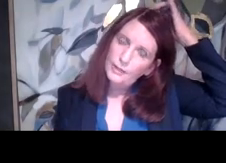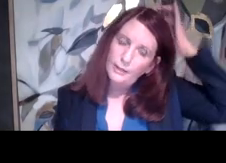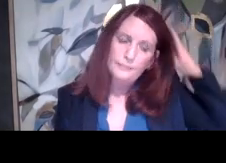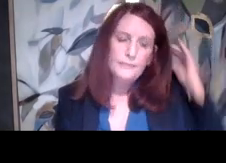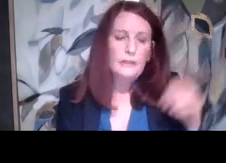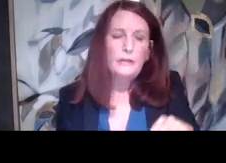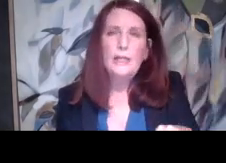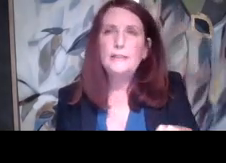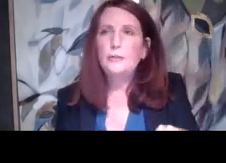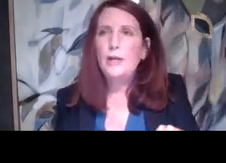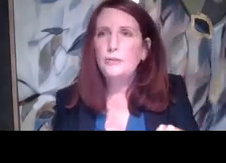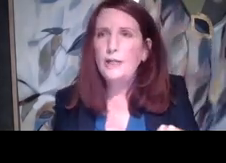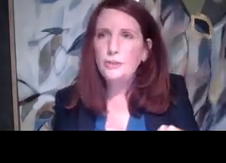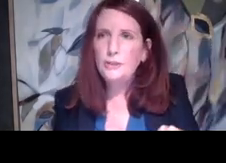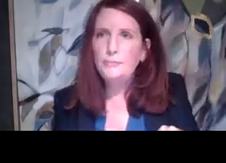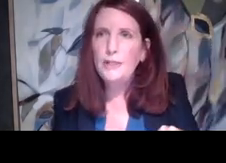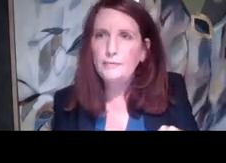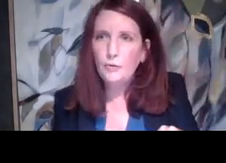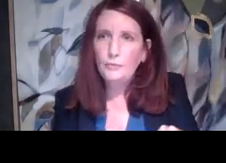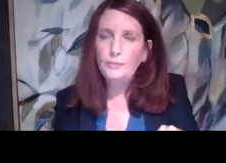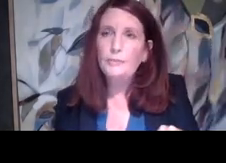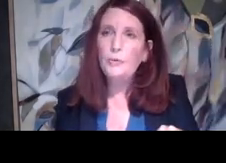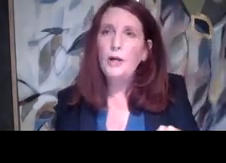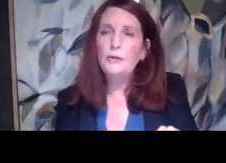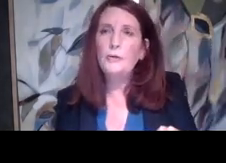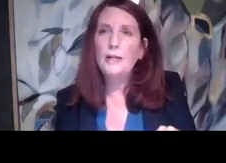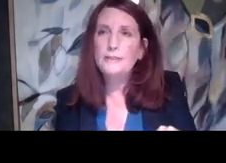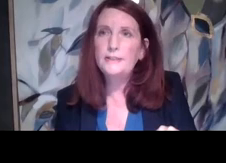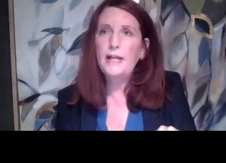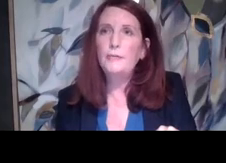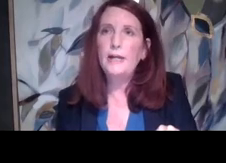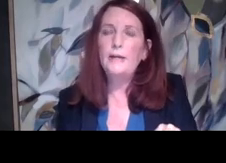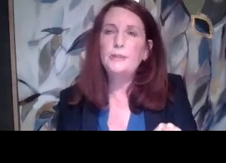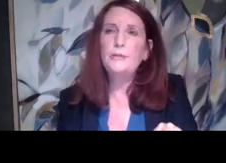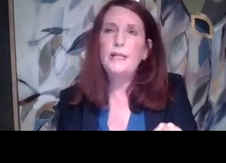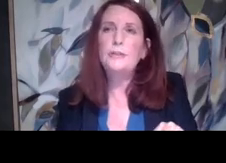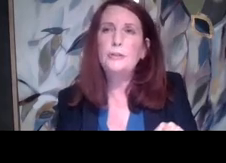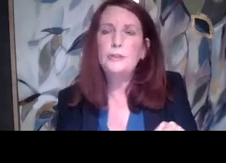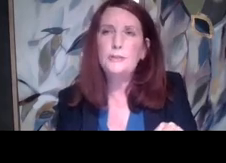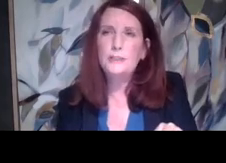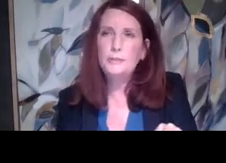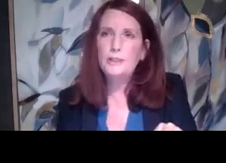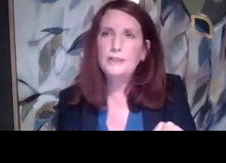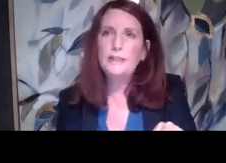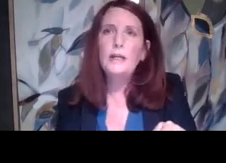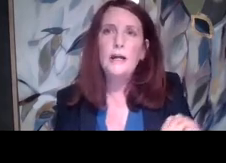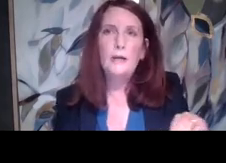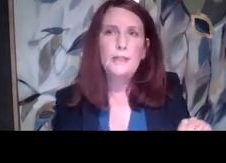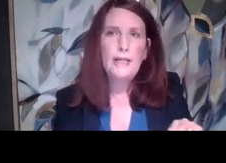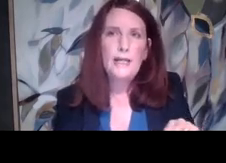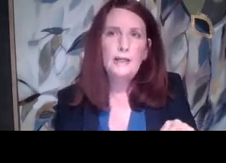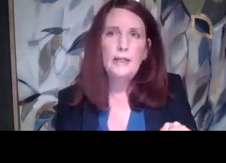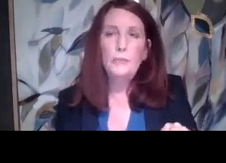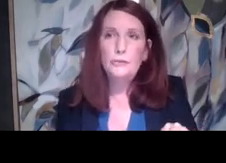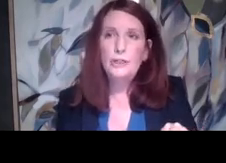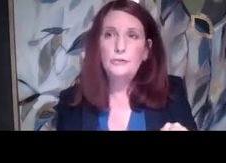So, um, is the graduation platform where people walk across, does it have a ramp so that students with disabilities, um,